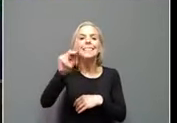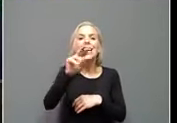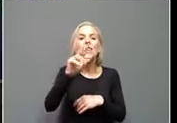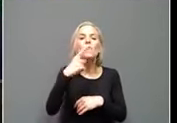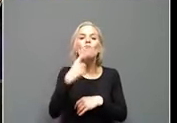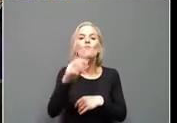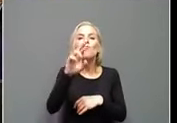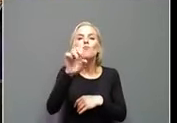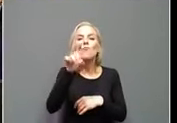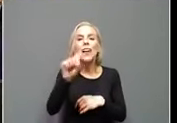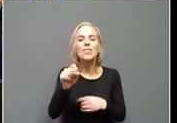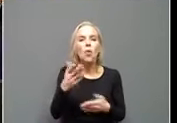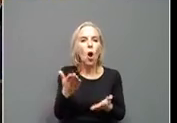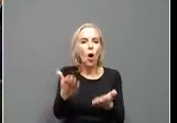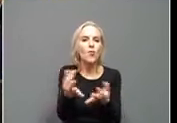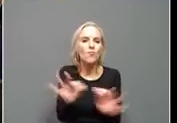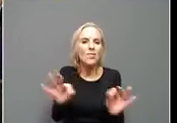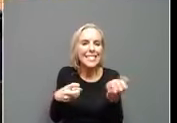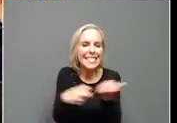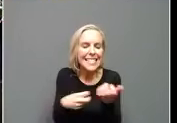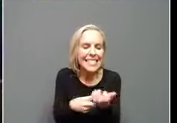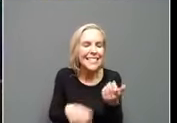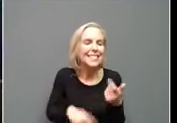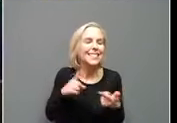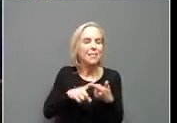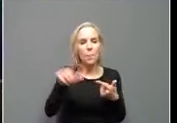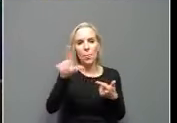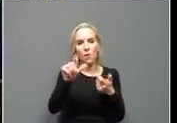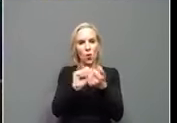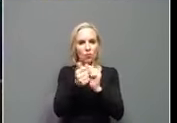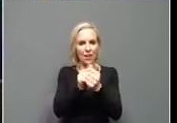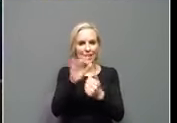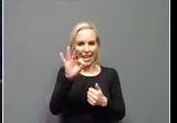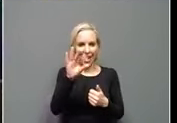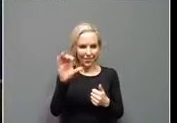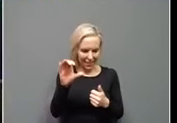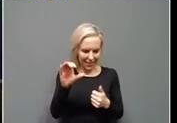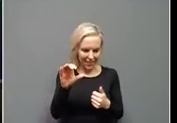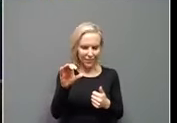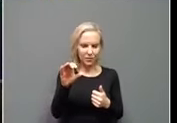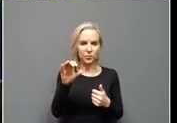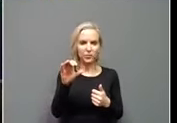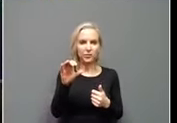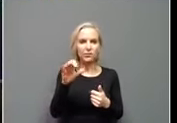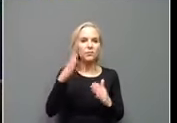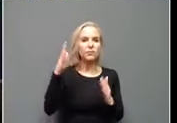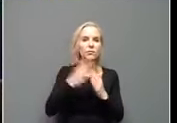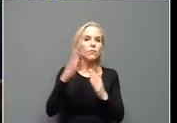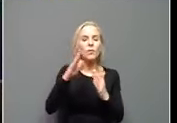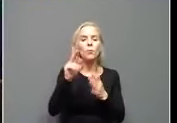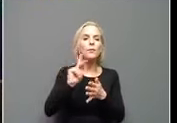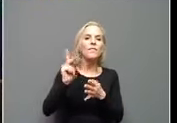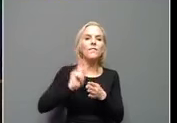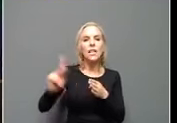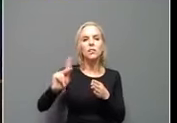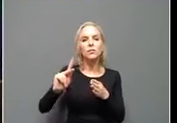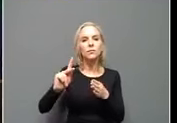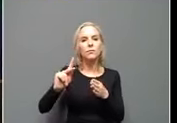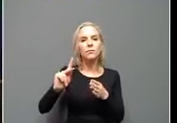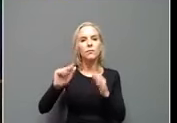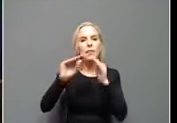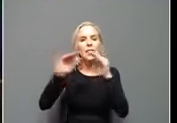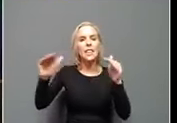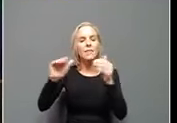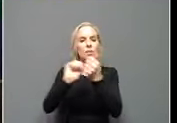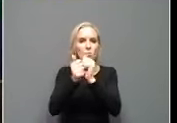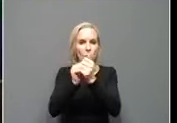free tickets, uh, Louisville, uh, racing FC, the, the, uh, top professional, um, uh, level sport in,